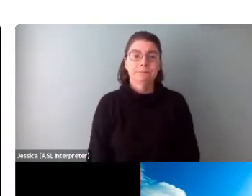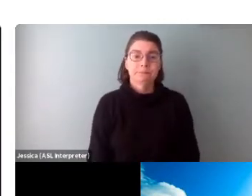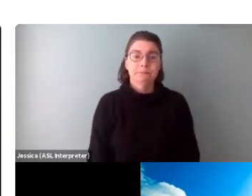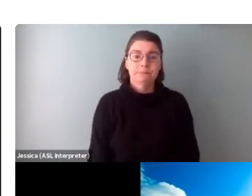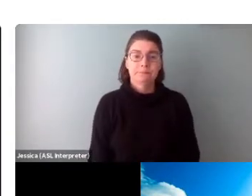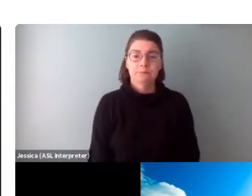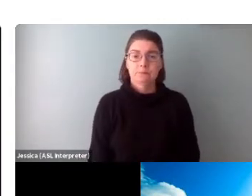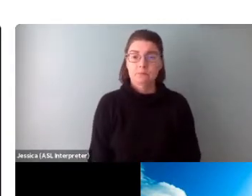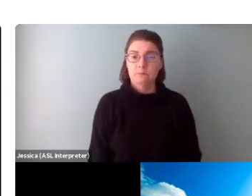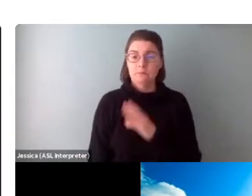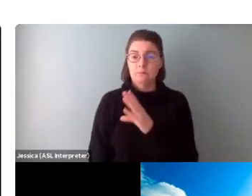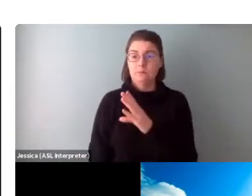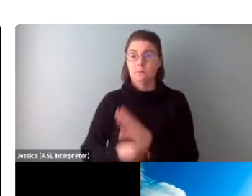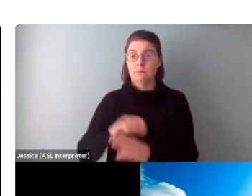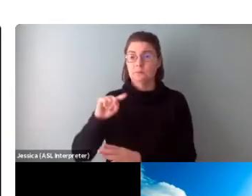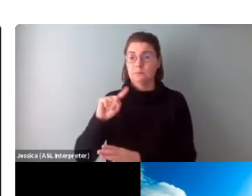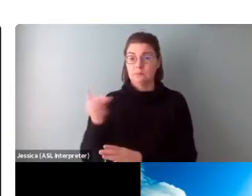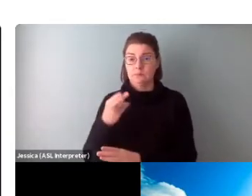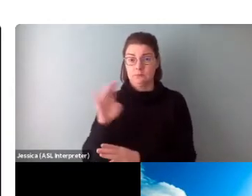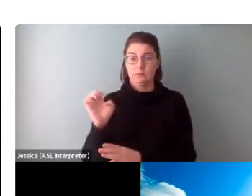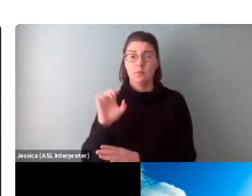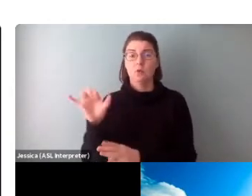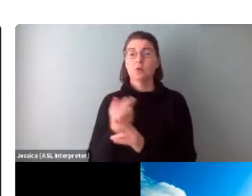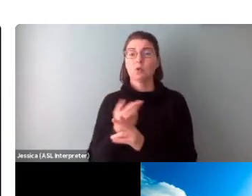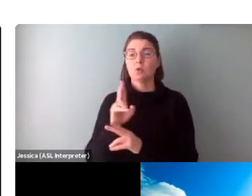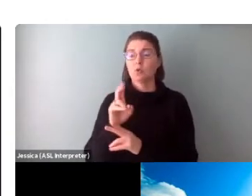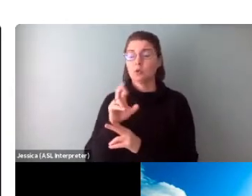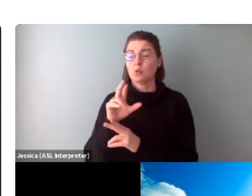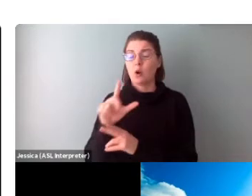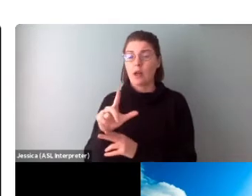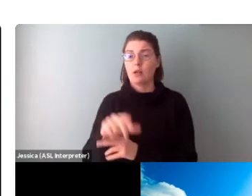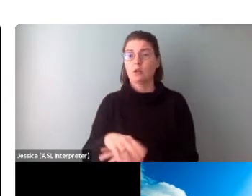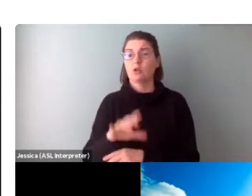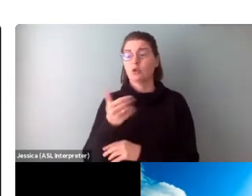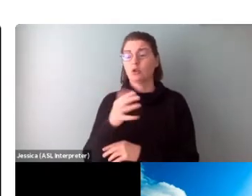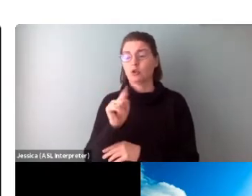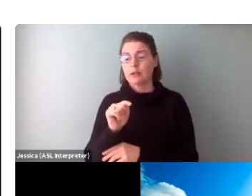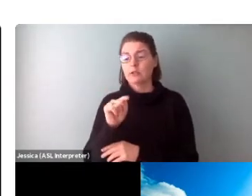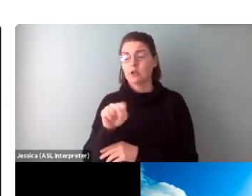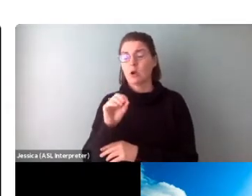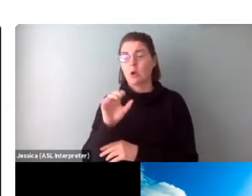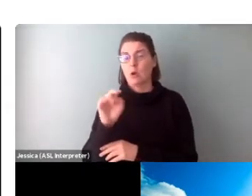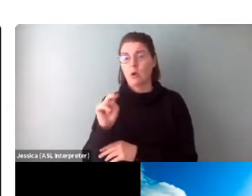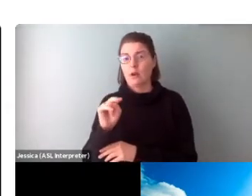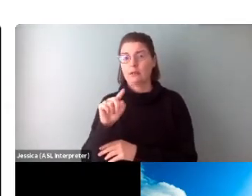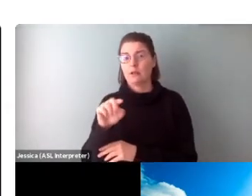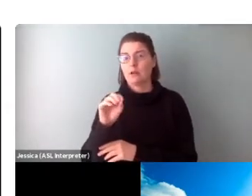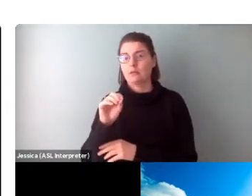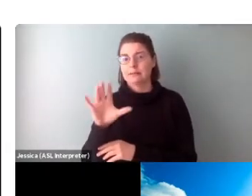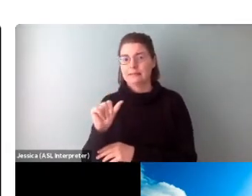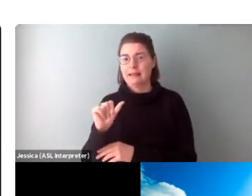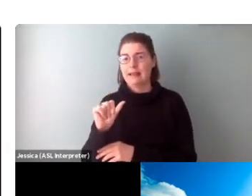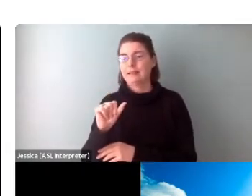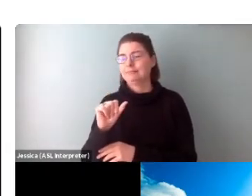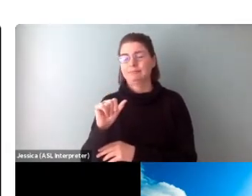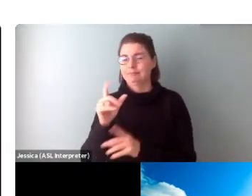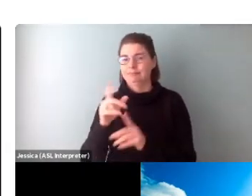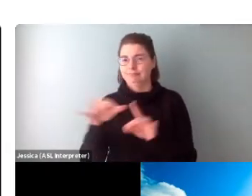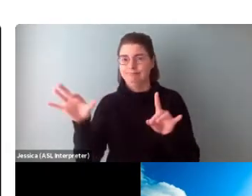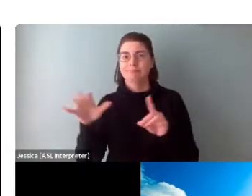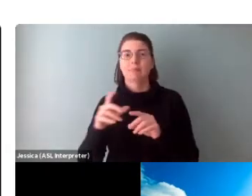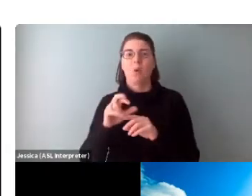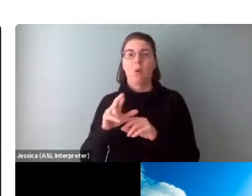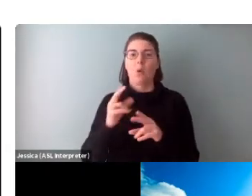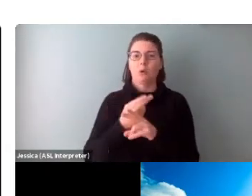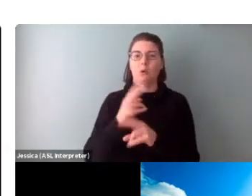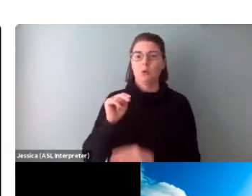You can also go directly to the url grants.arts.on.ca or google OAC NOVA to take you to the NOVA